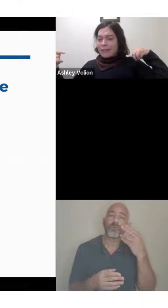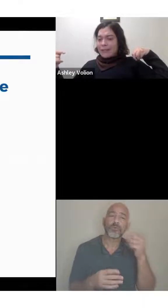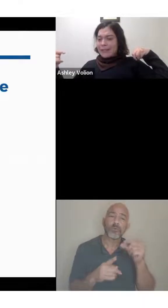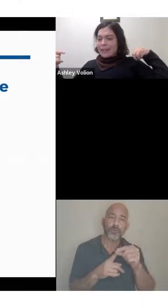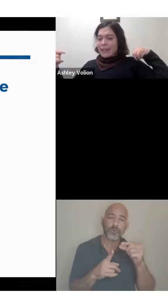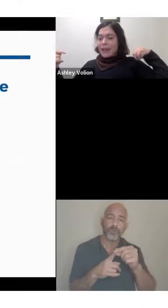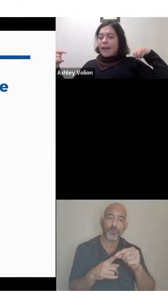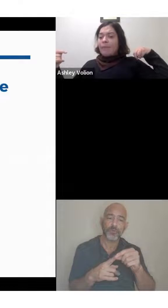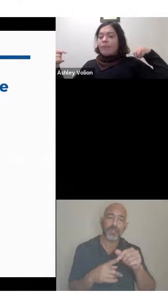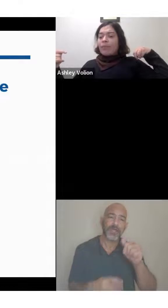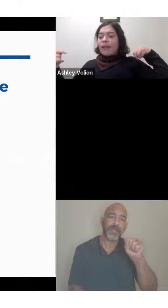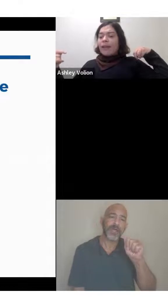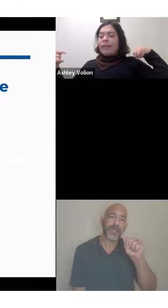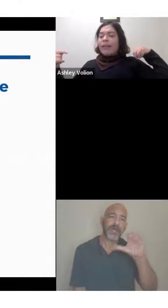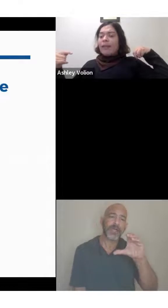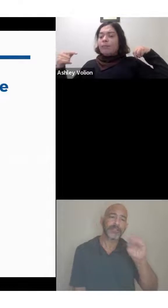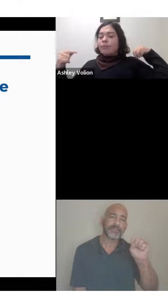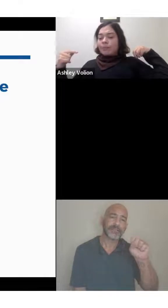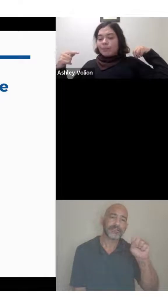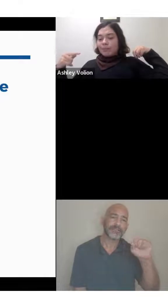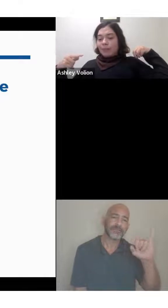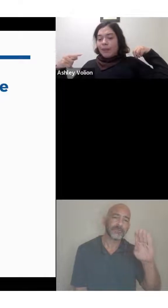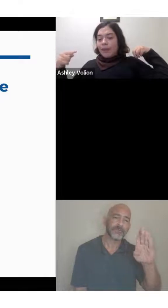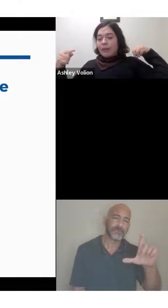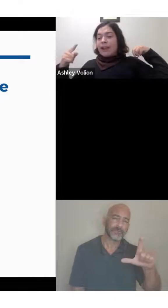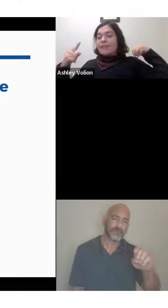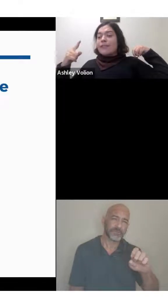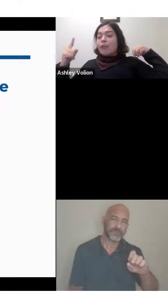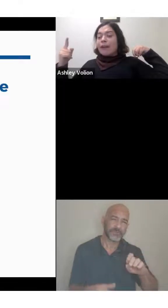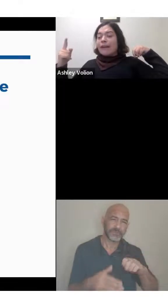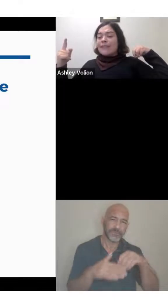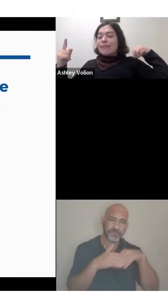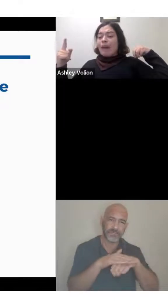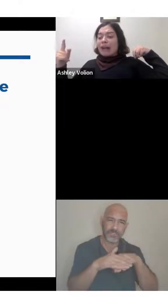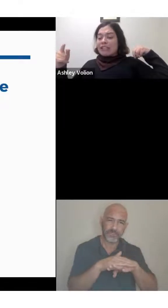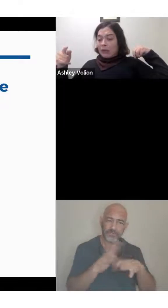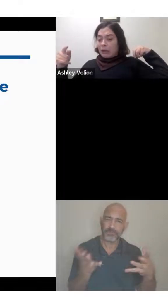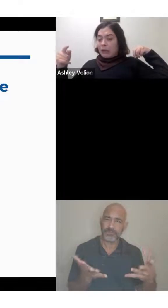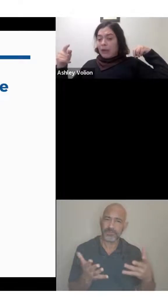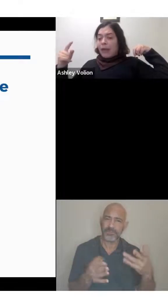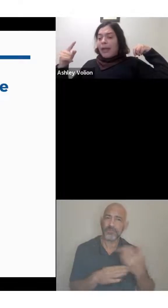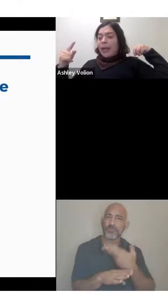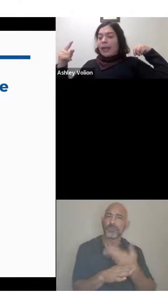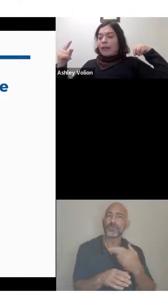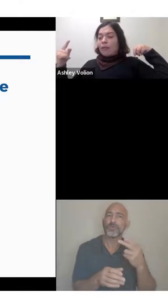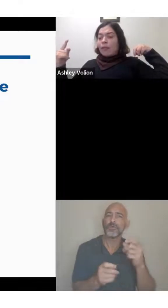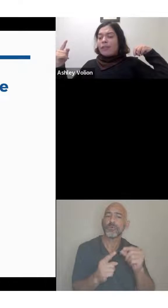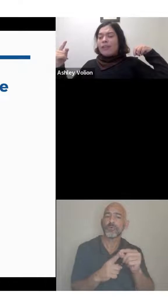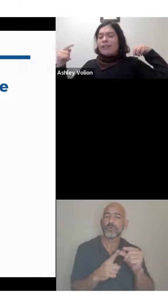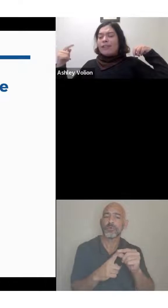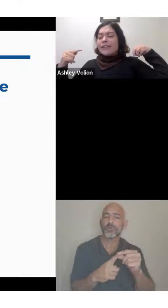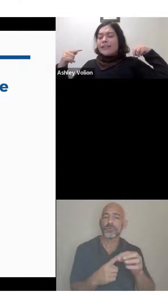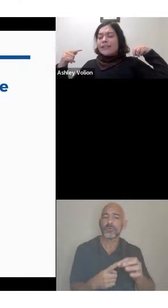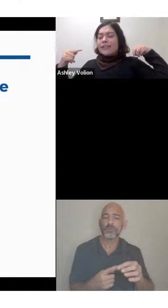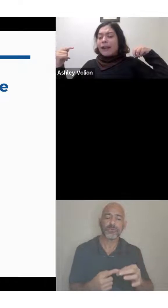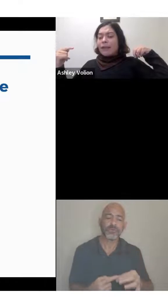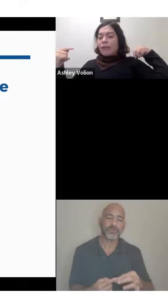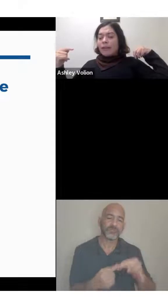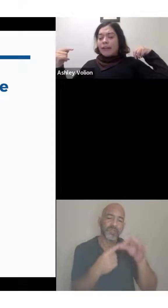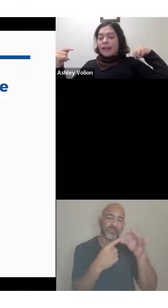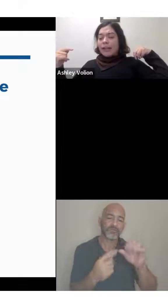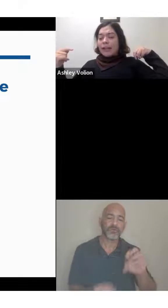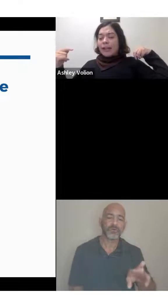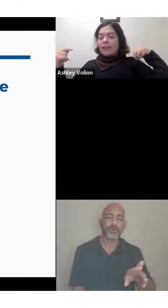purposes. And then, there's the word special. And within the disability